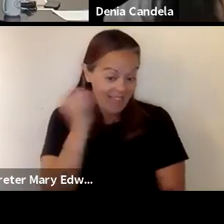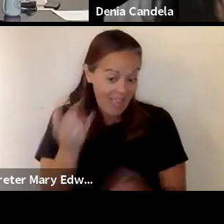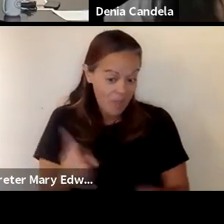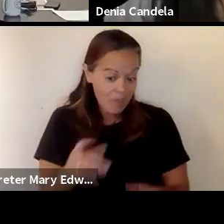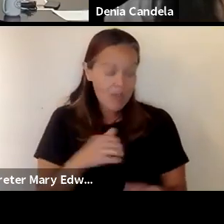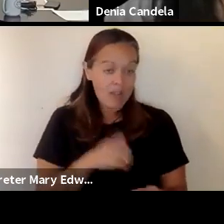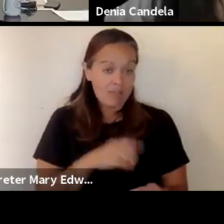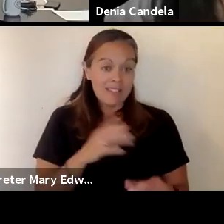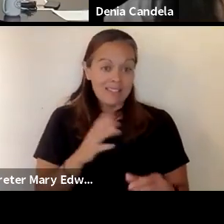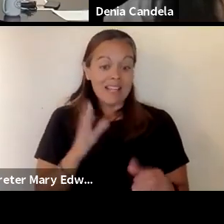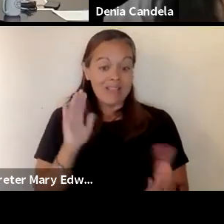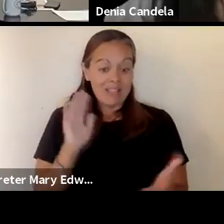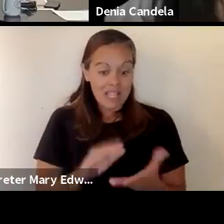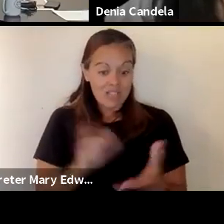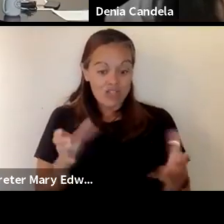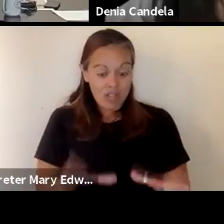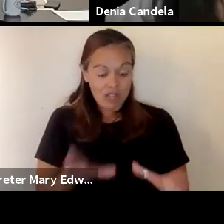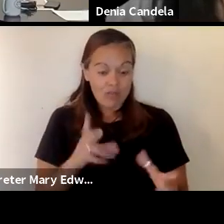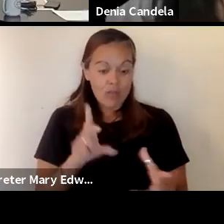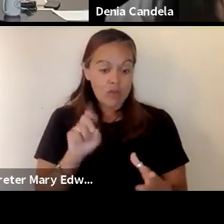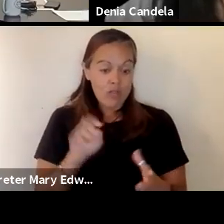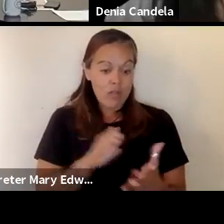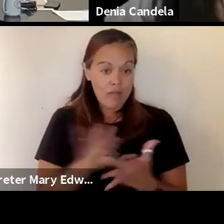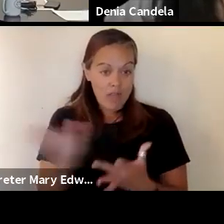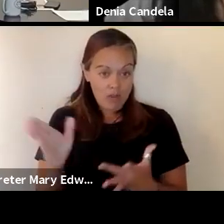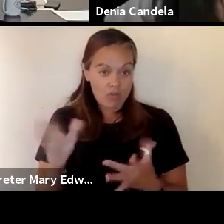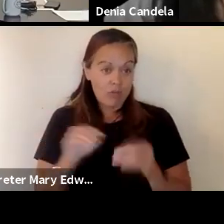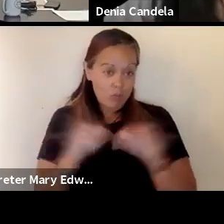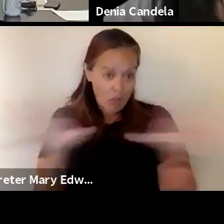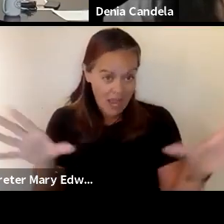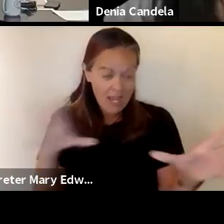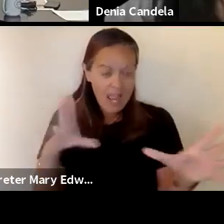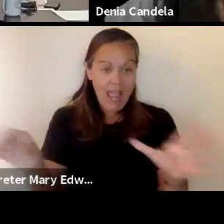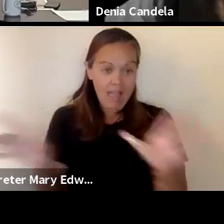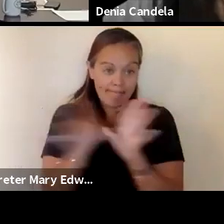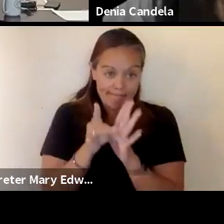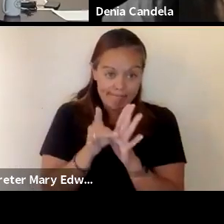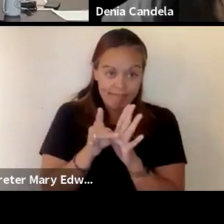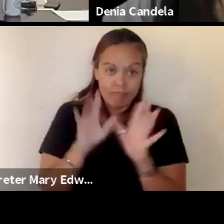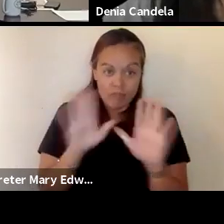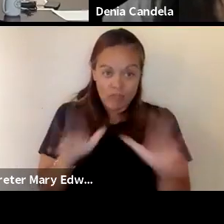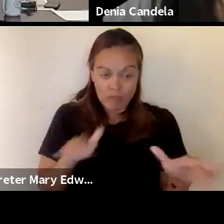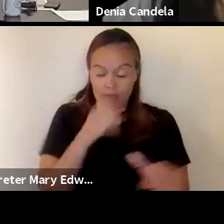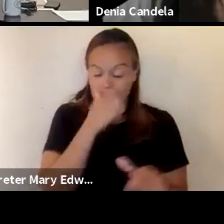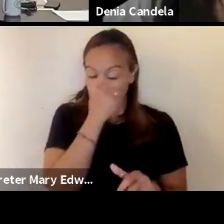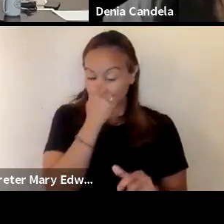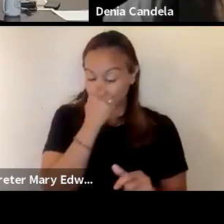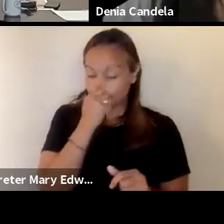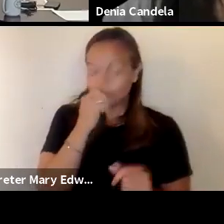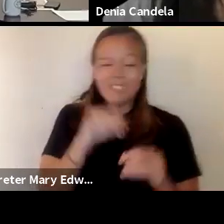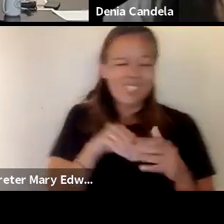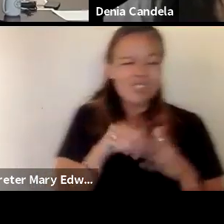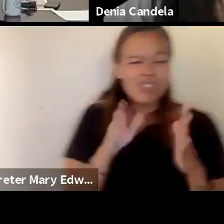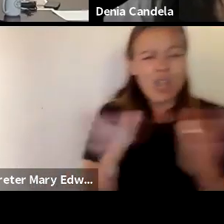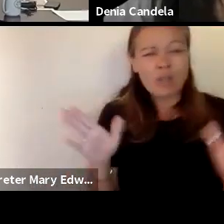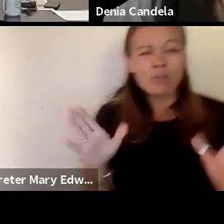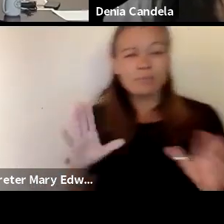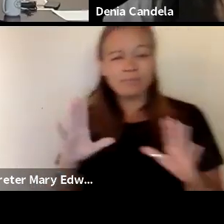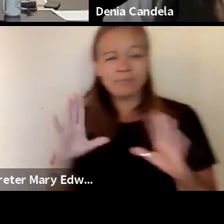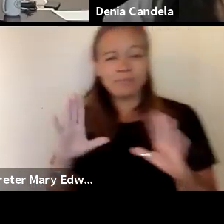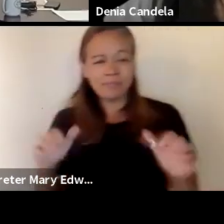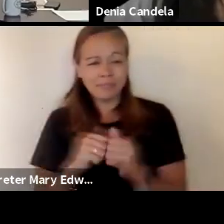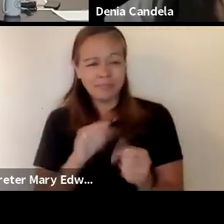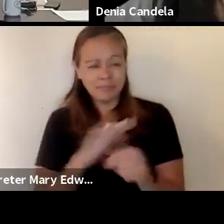variant to spread and to affect children um in general uh children with covid